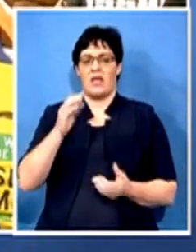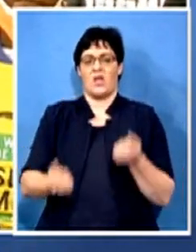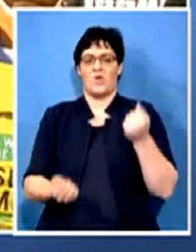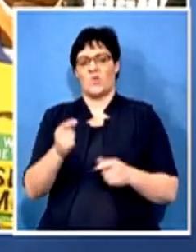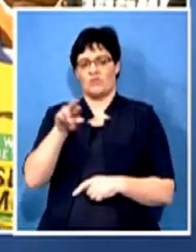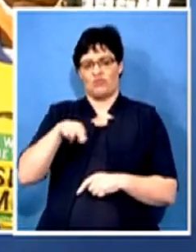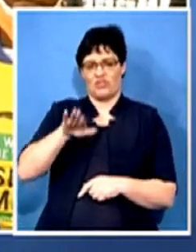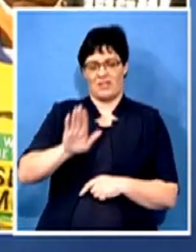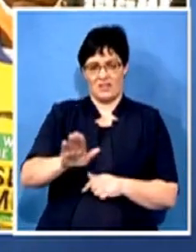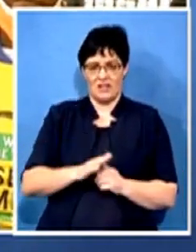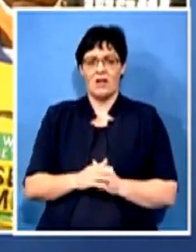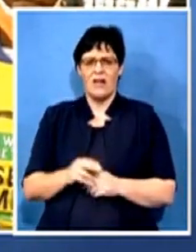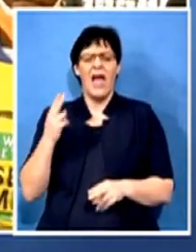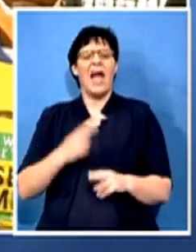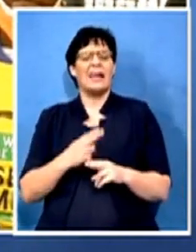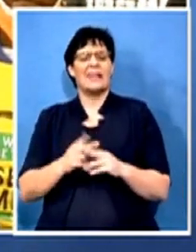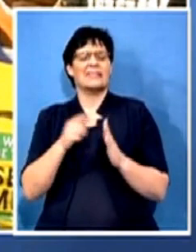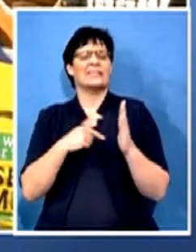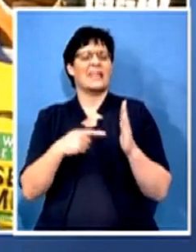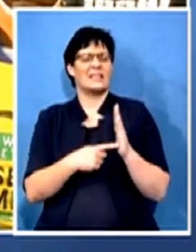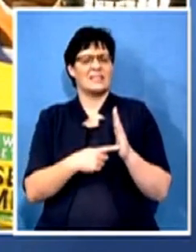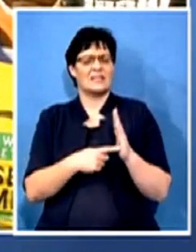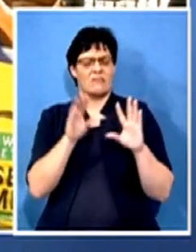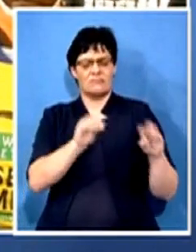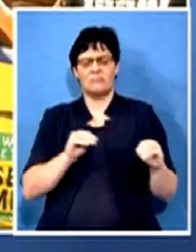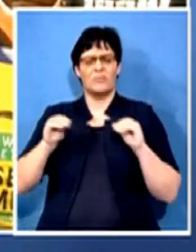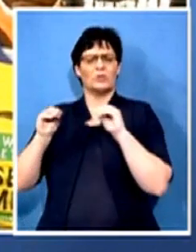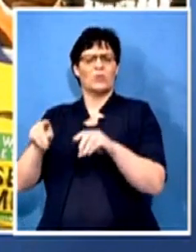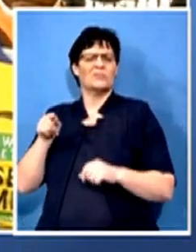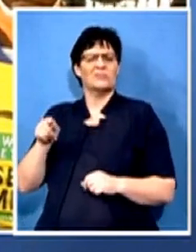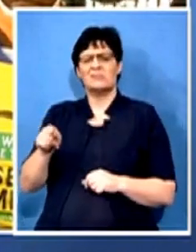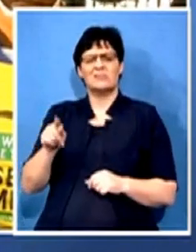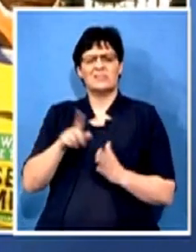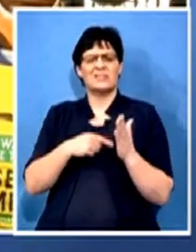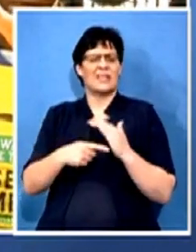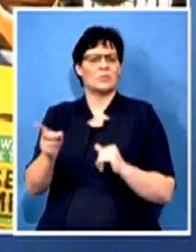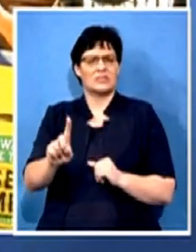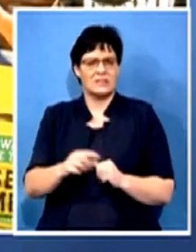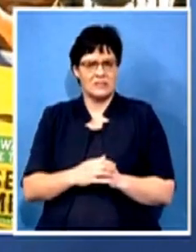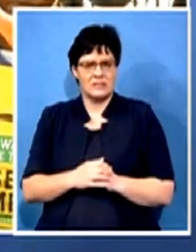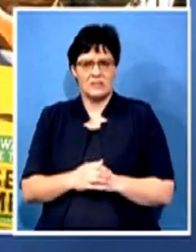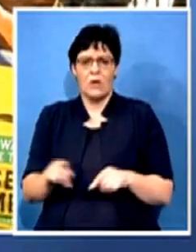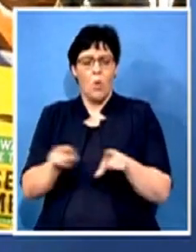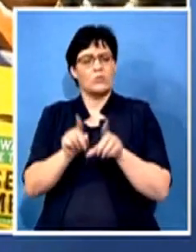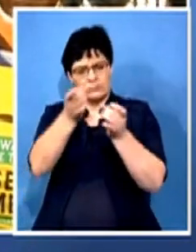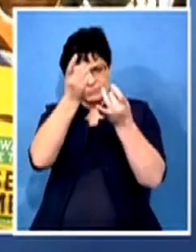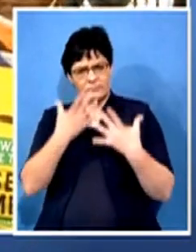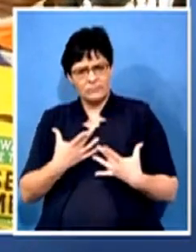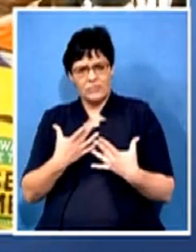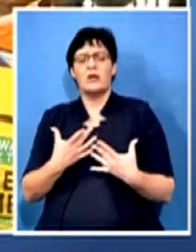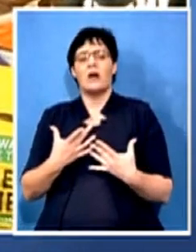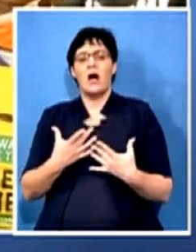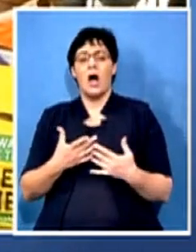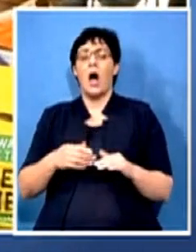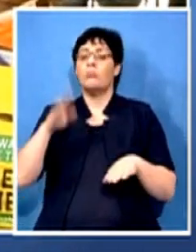regards to when it has been postponed too. And also, tell us, did the prosecutor say anything about further things